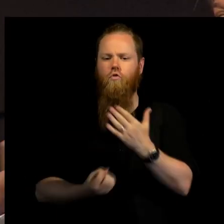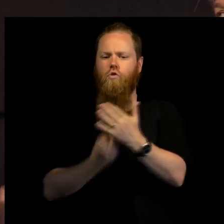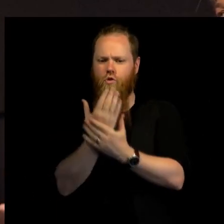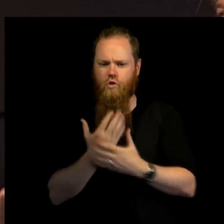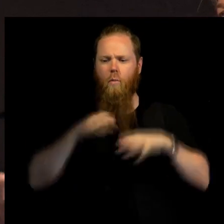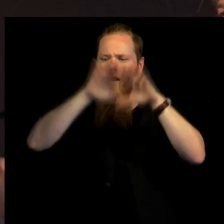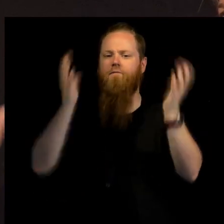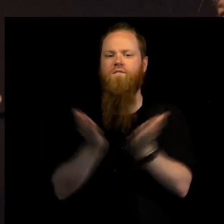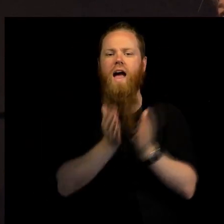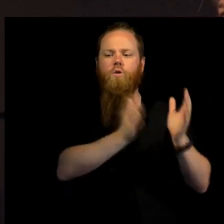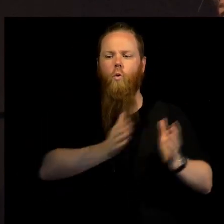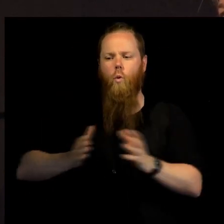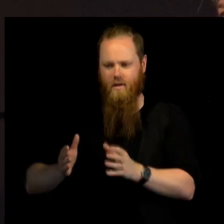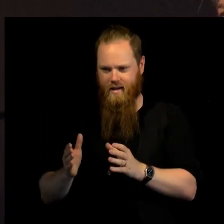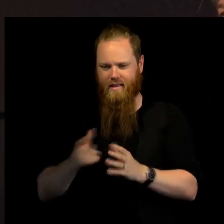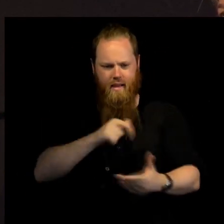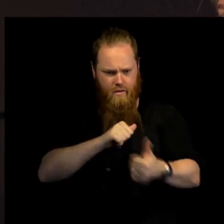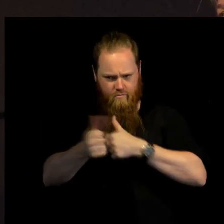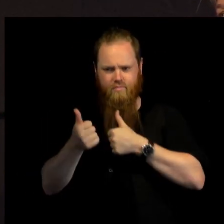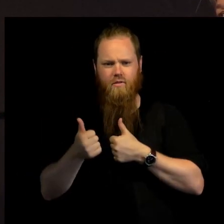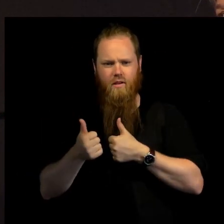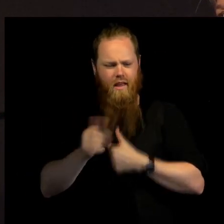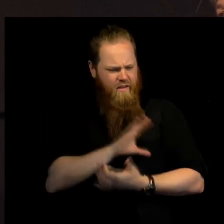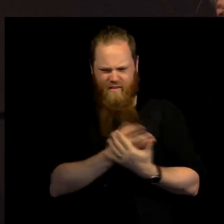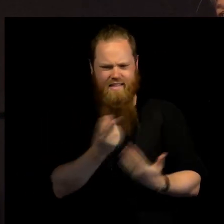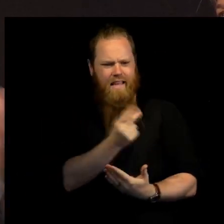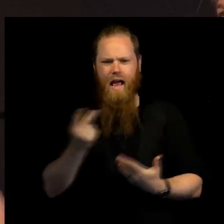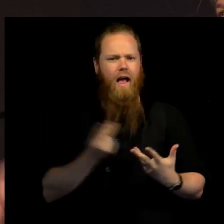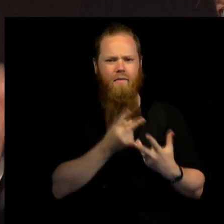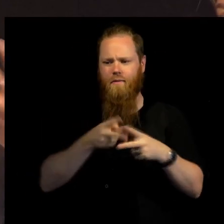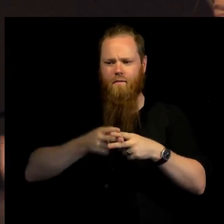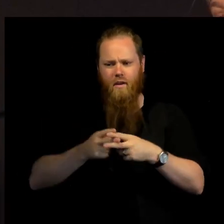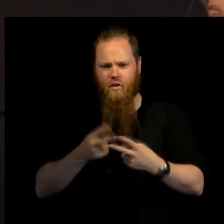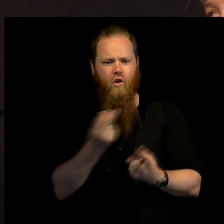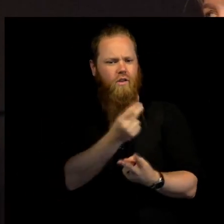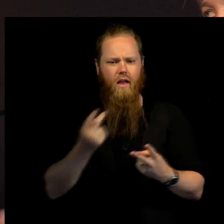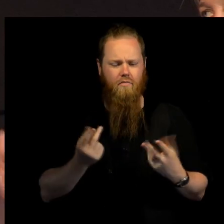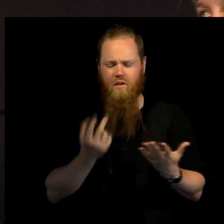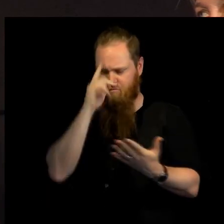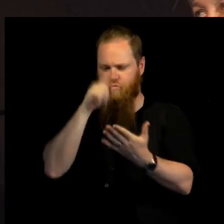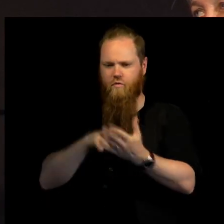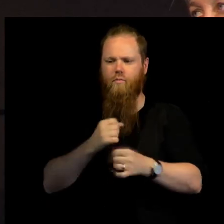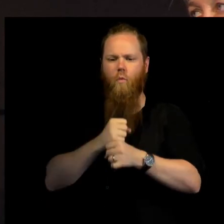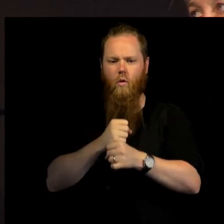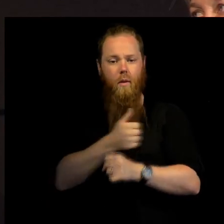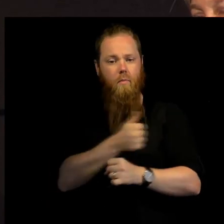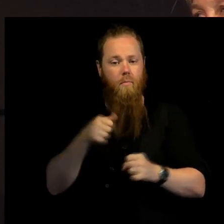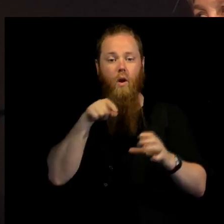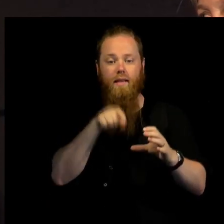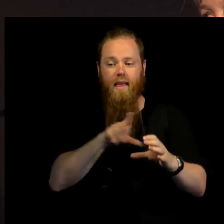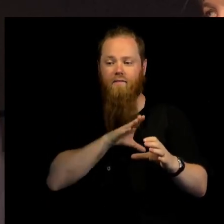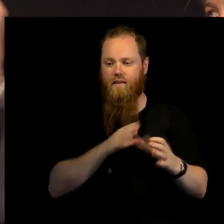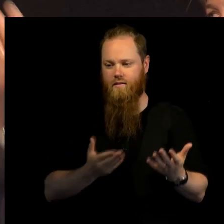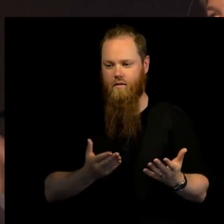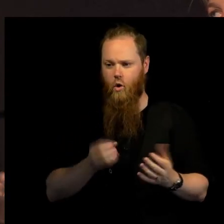these agreements, there is no other upholding mechanism except themselves. And if they decide to let